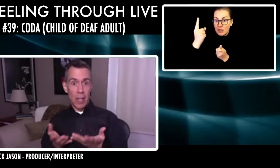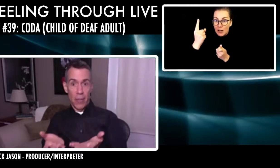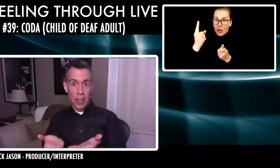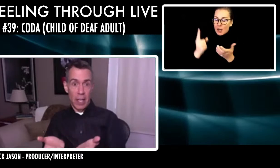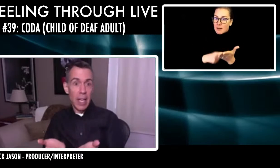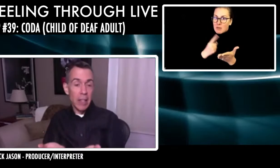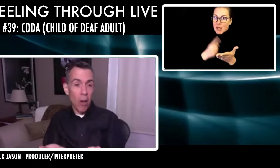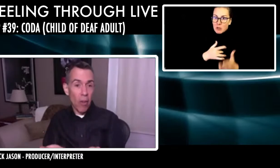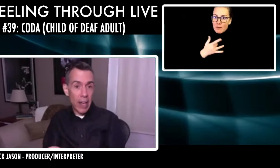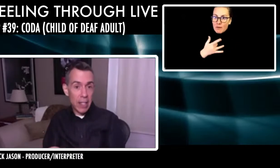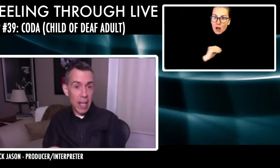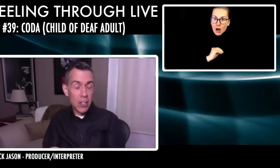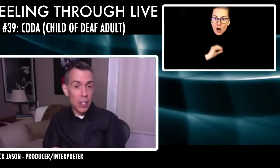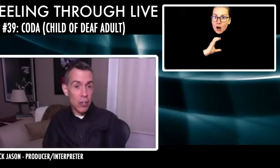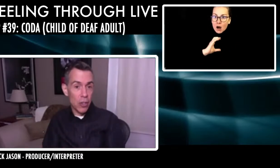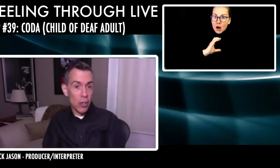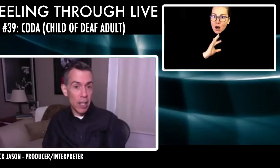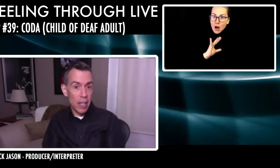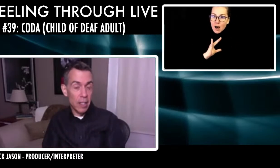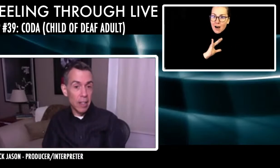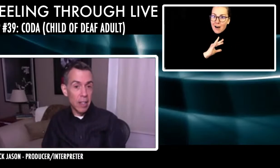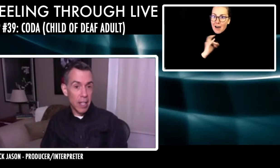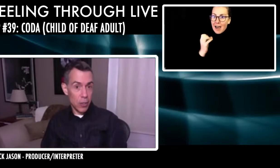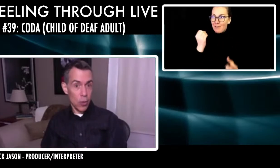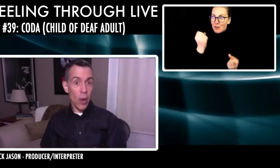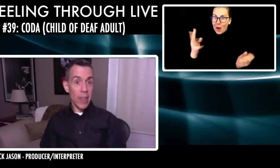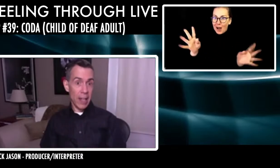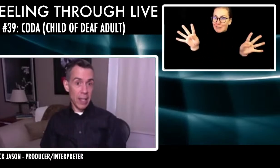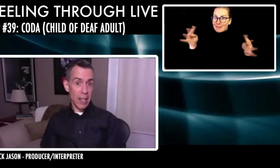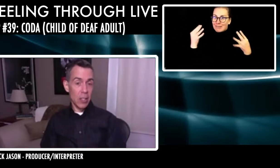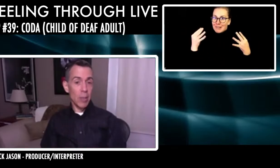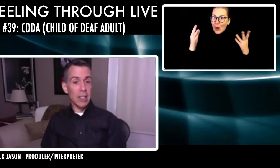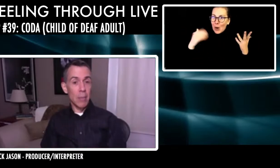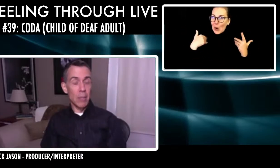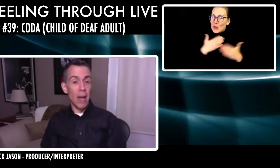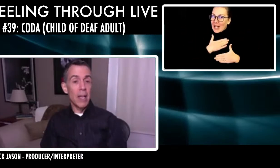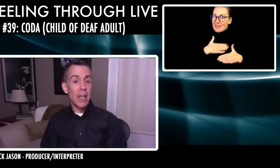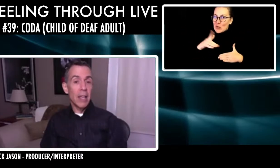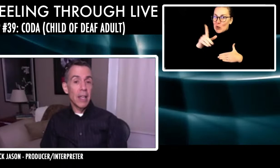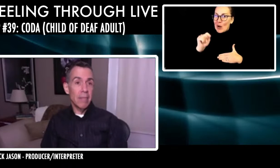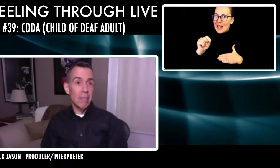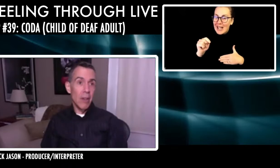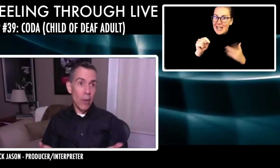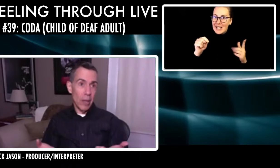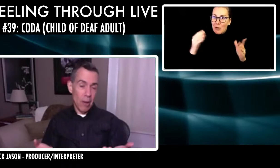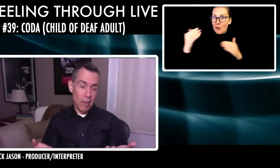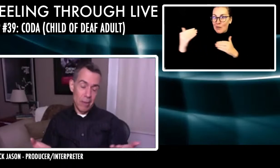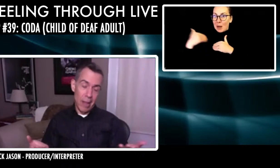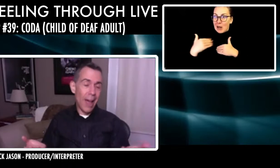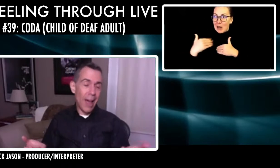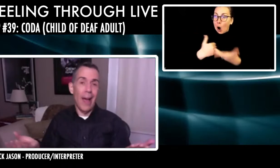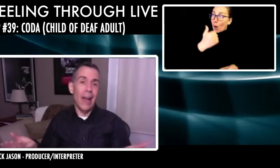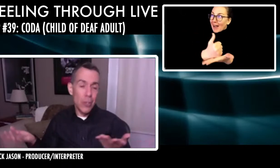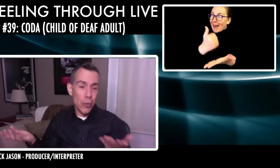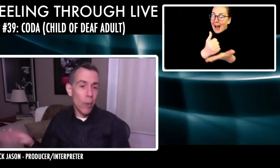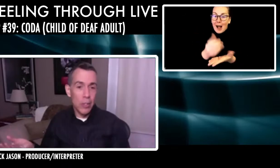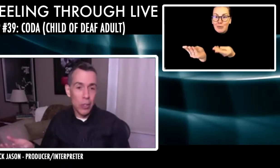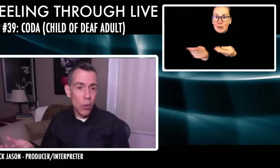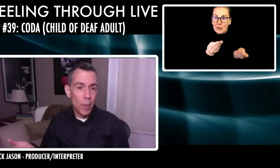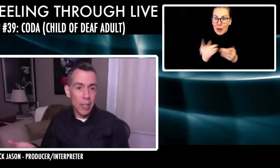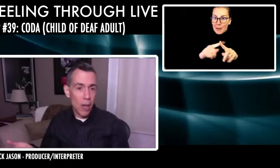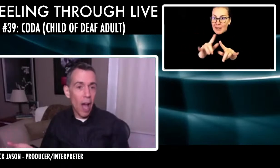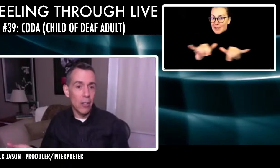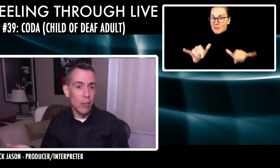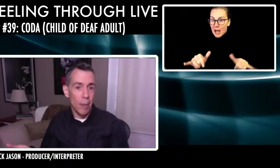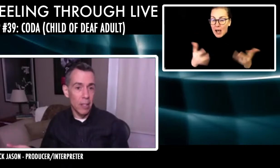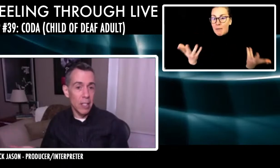because you give a kid all that attention. They're certainly going to enjoy that attention. But at the same time, you know, I got in trouble at